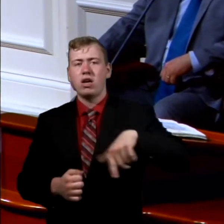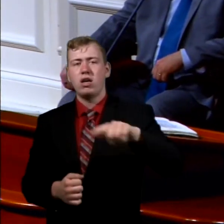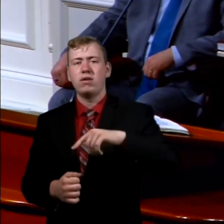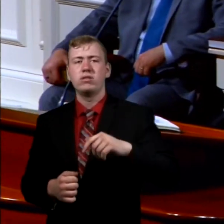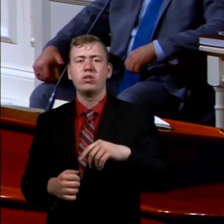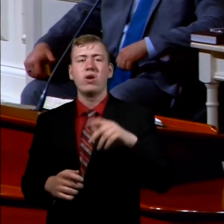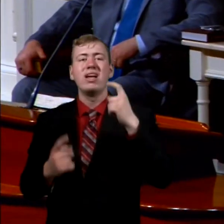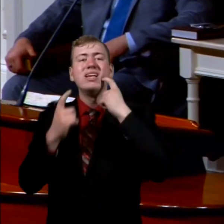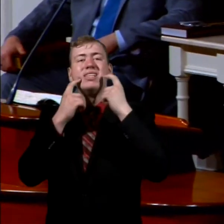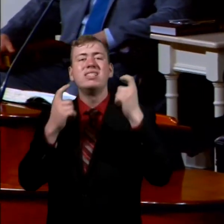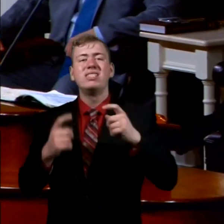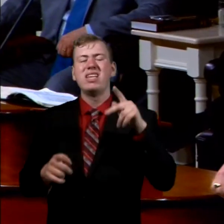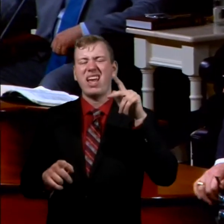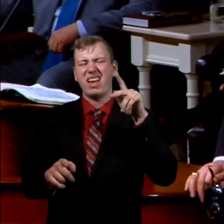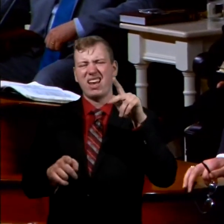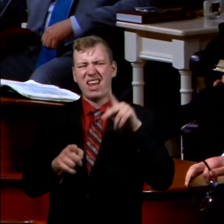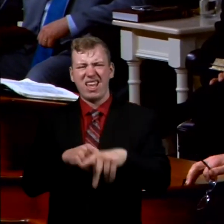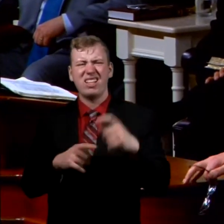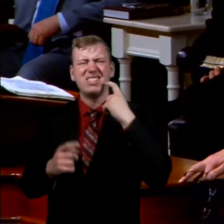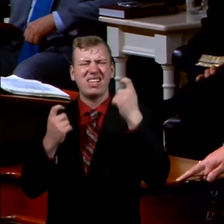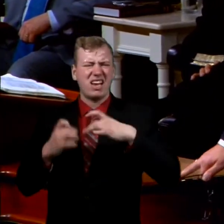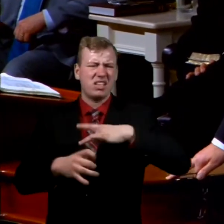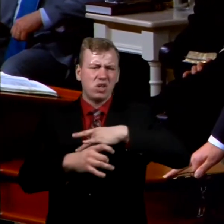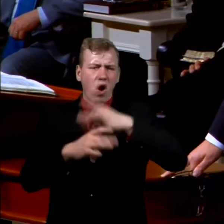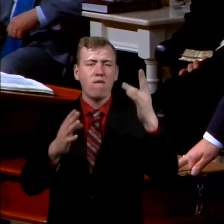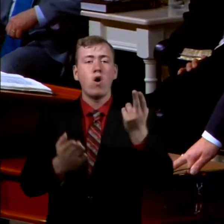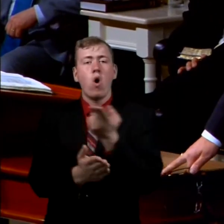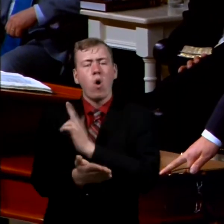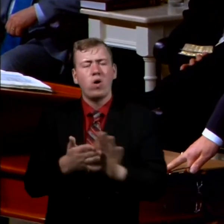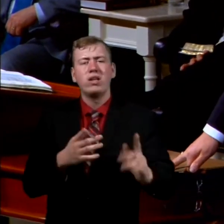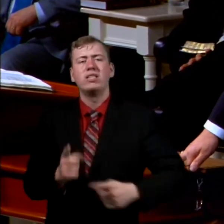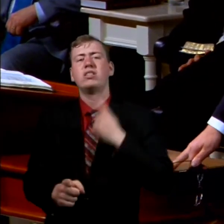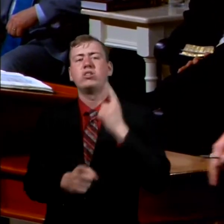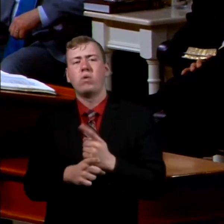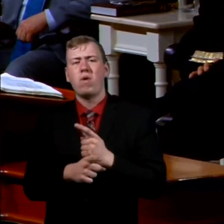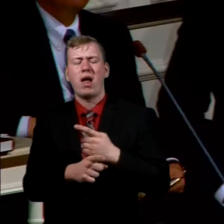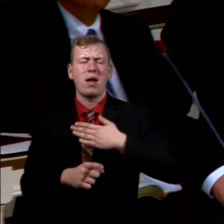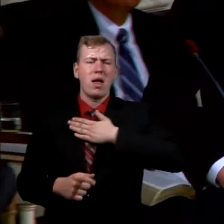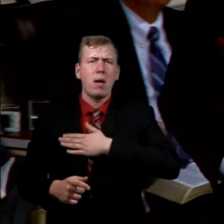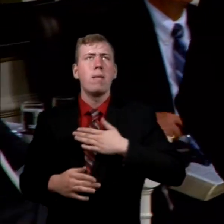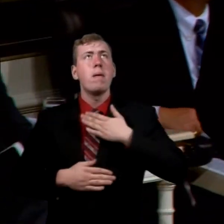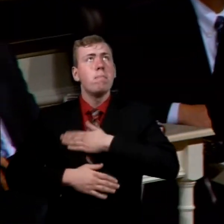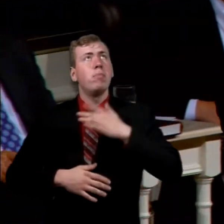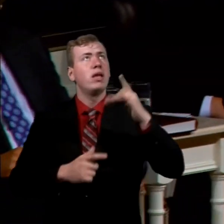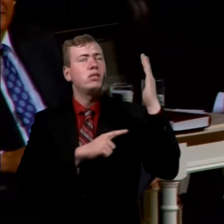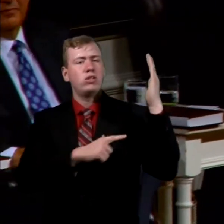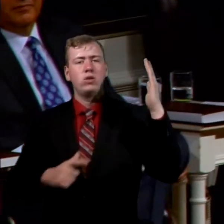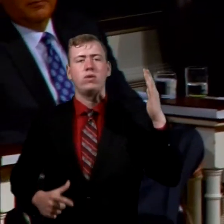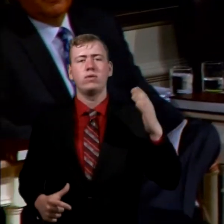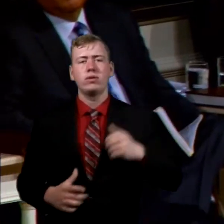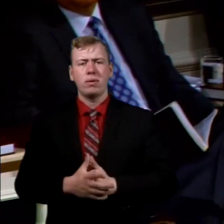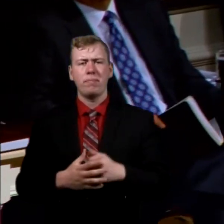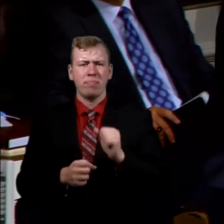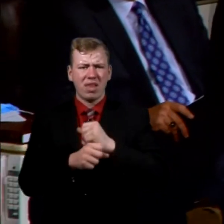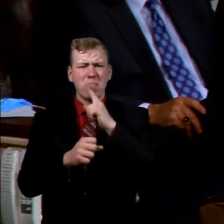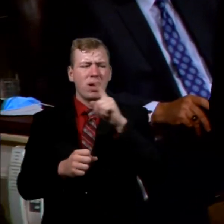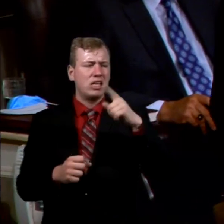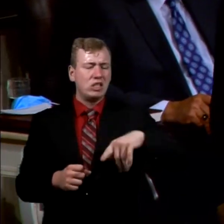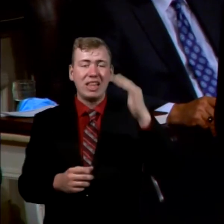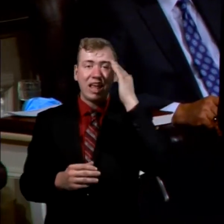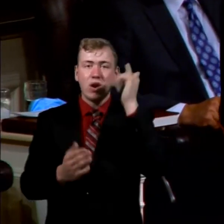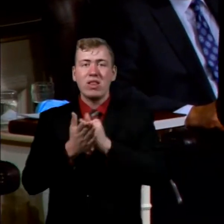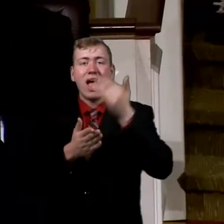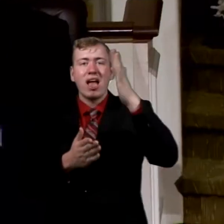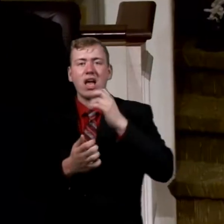Sin kills. Sin is awful. Holiness is right. Please the Lord. Make sure they know that